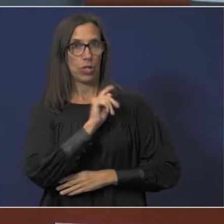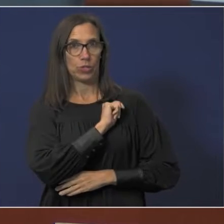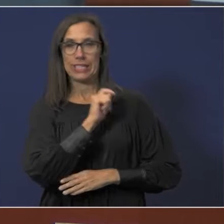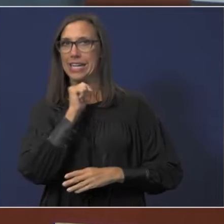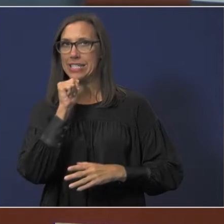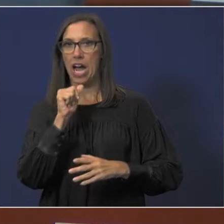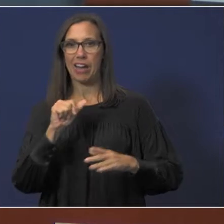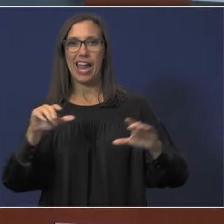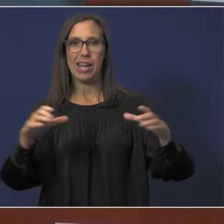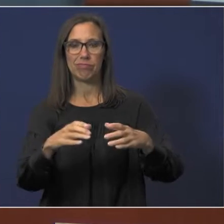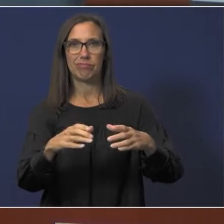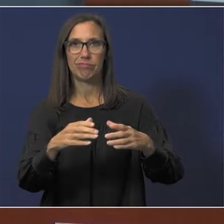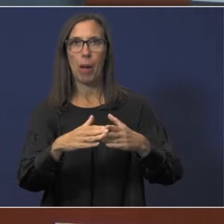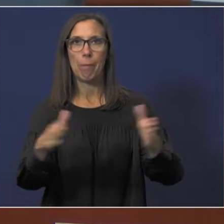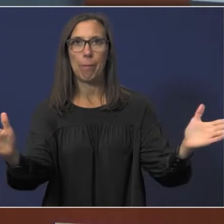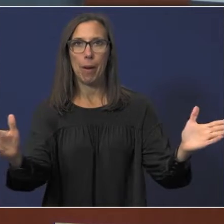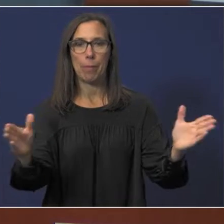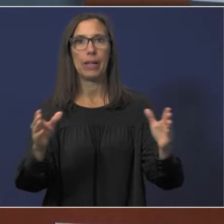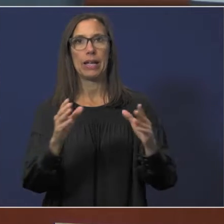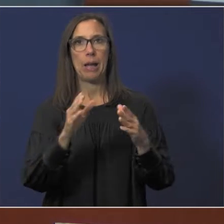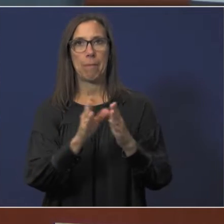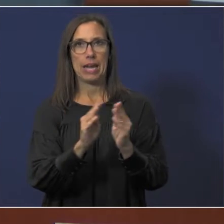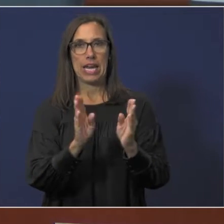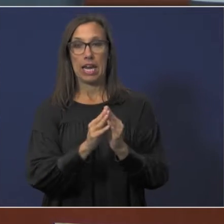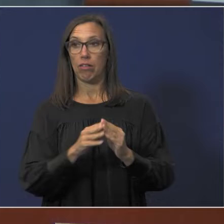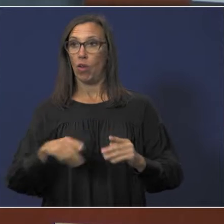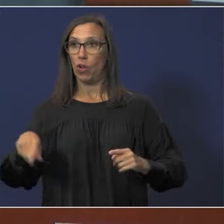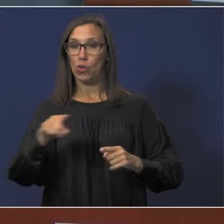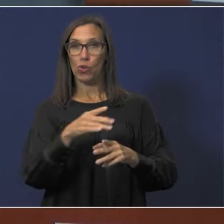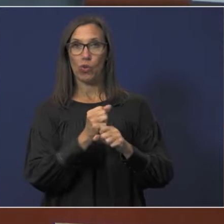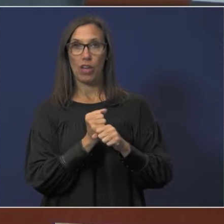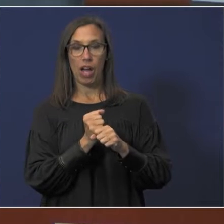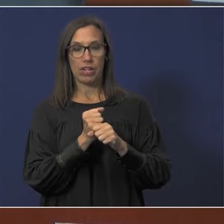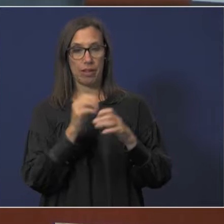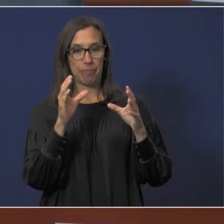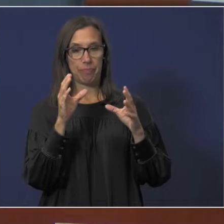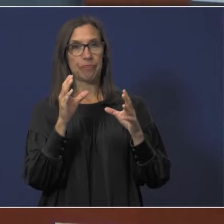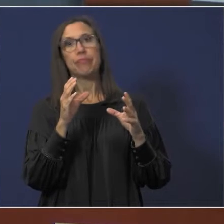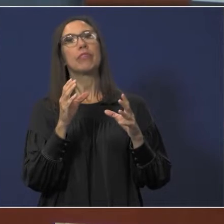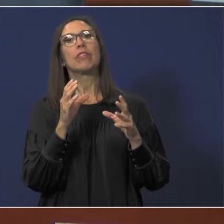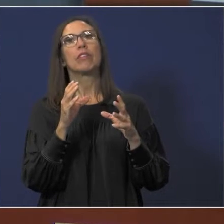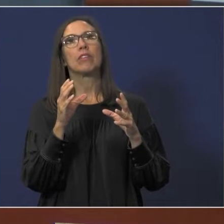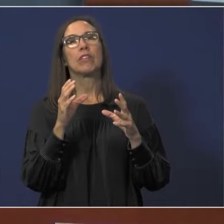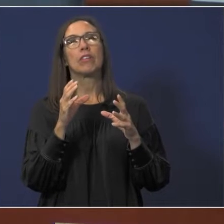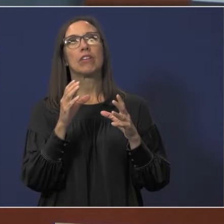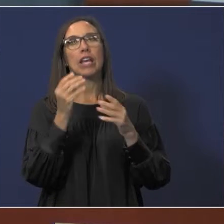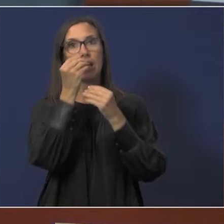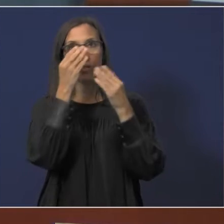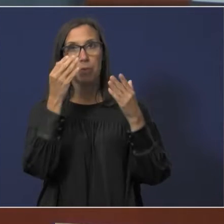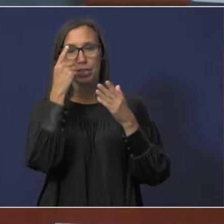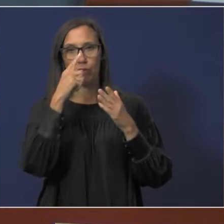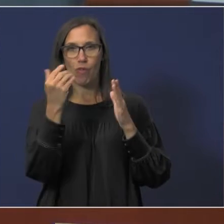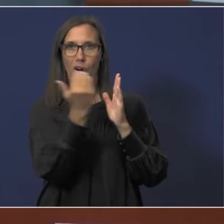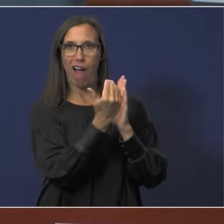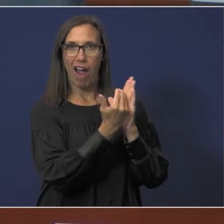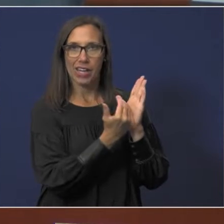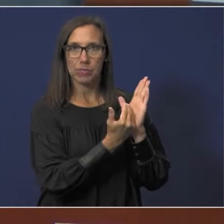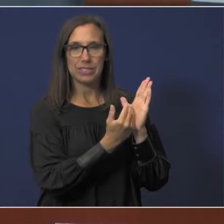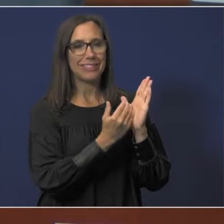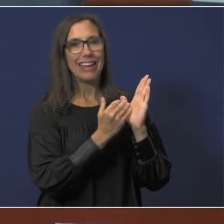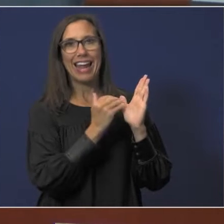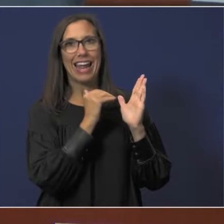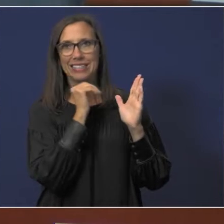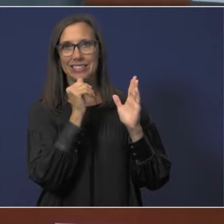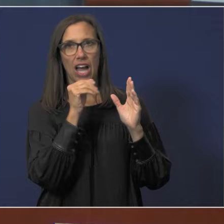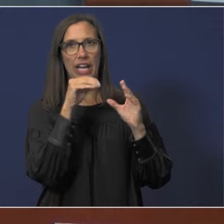of the public. Prior to this meeting, board members received information related to items on tonight's agenda. Agenda items will not necessarily